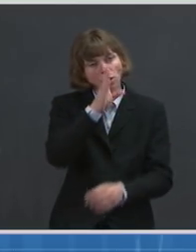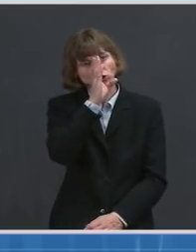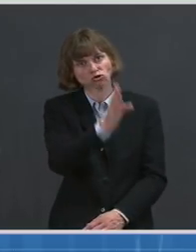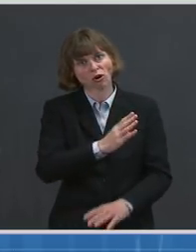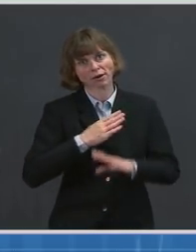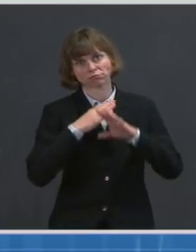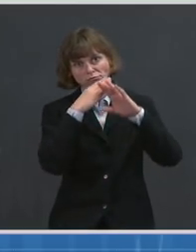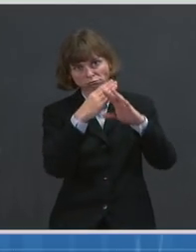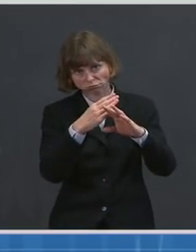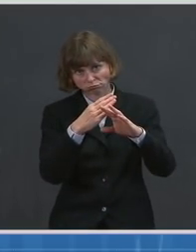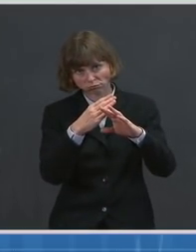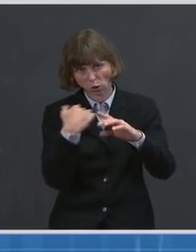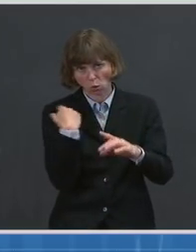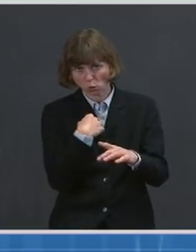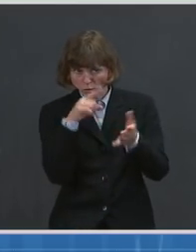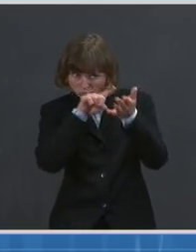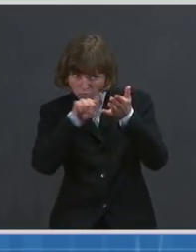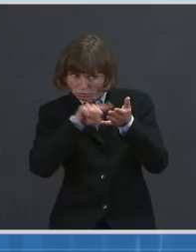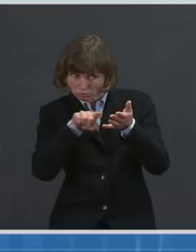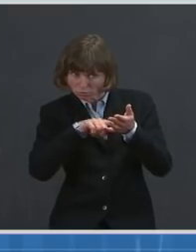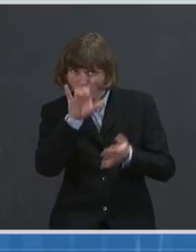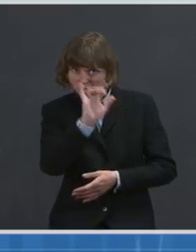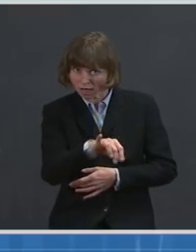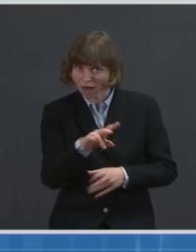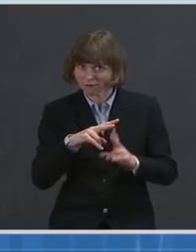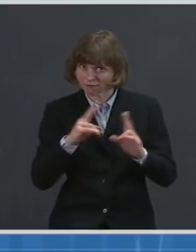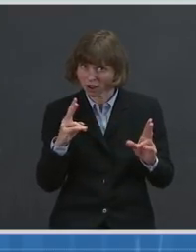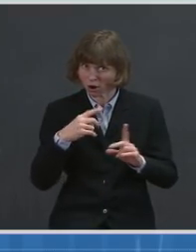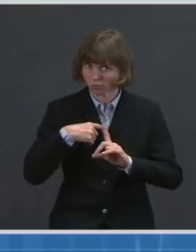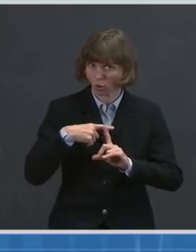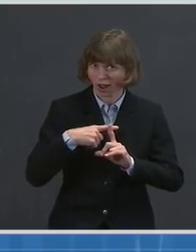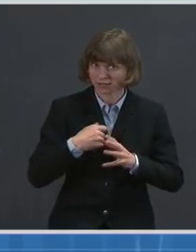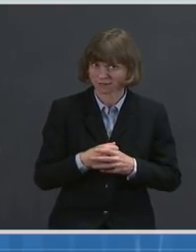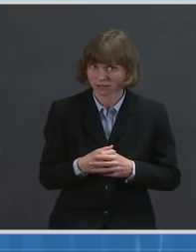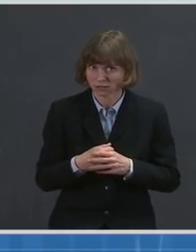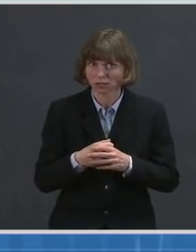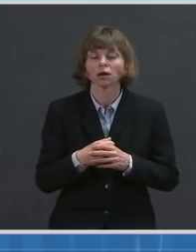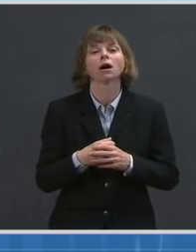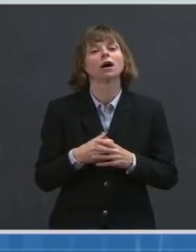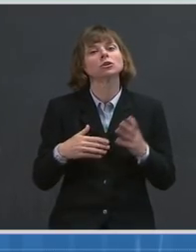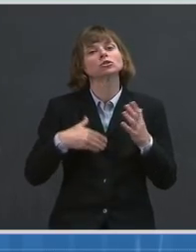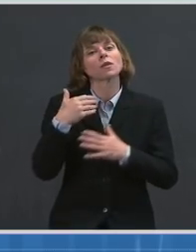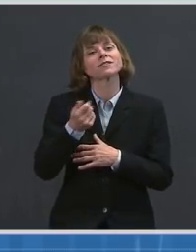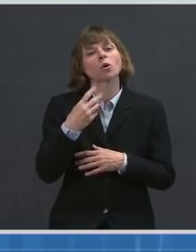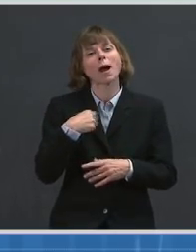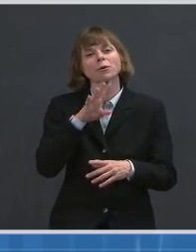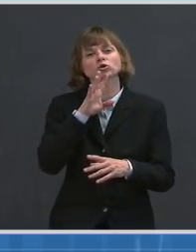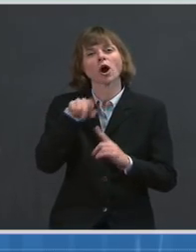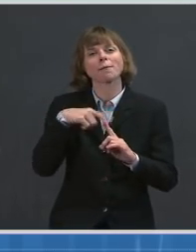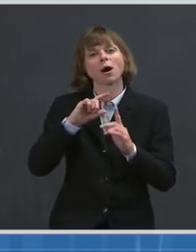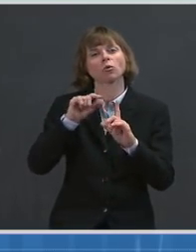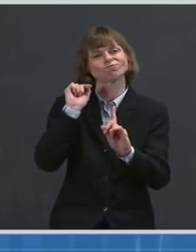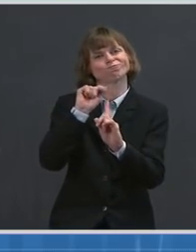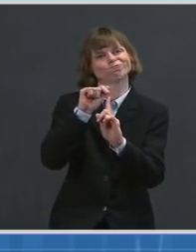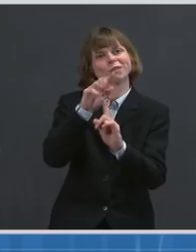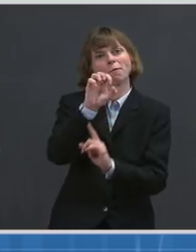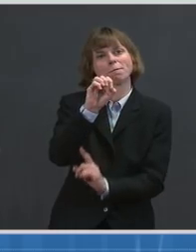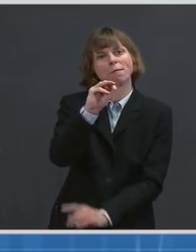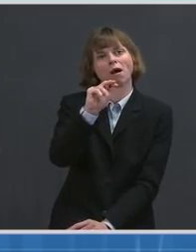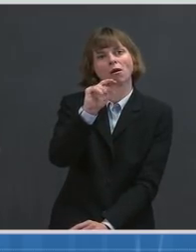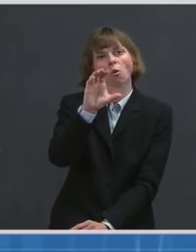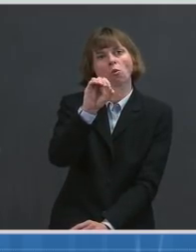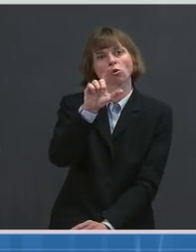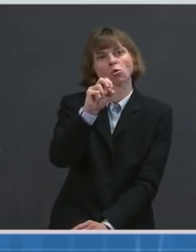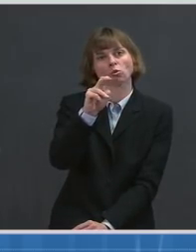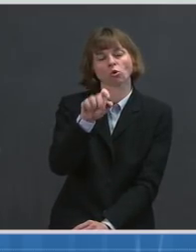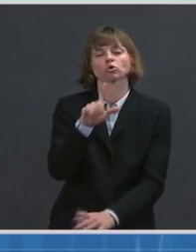proactive way. What we're going to be talking about in the next minute or two are the monoclonal antibodies. So just to orient